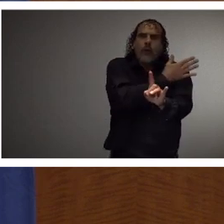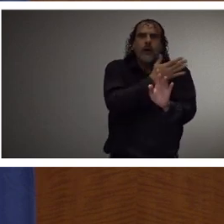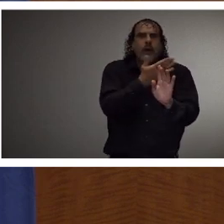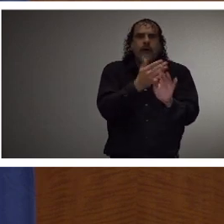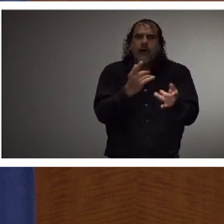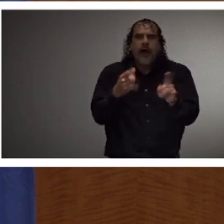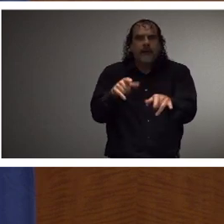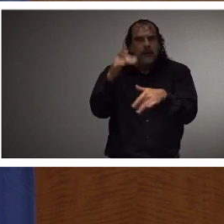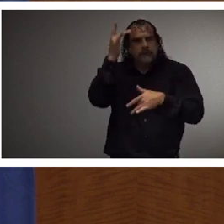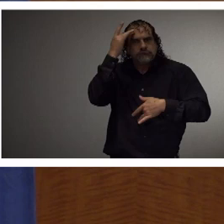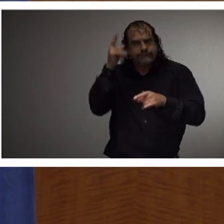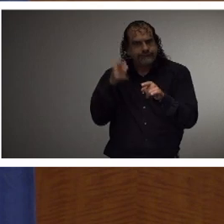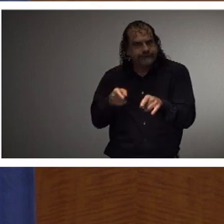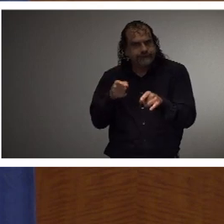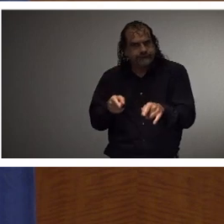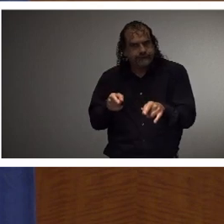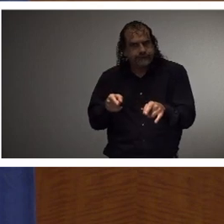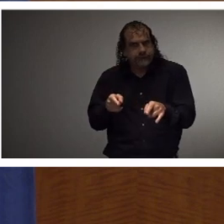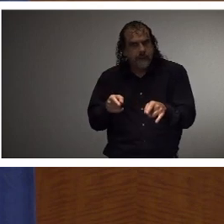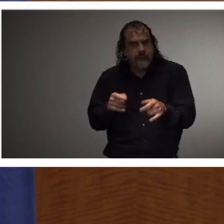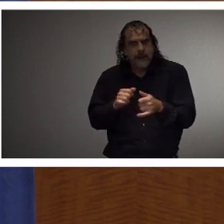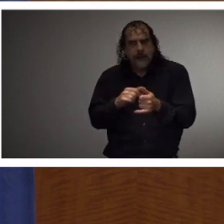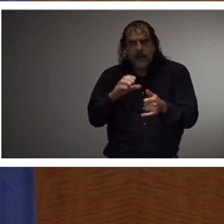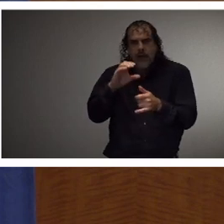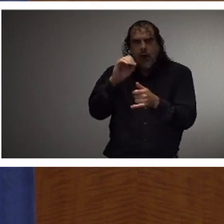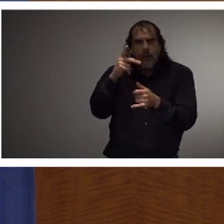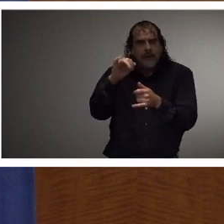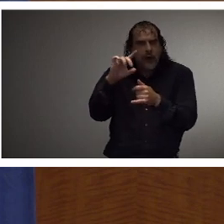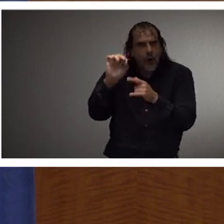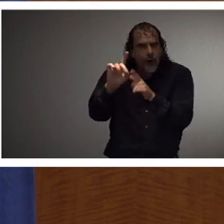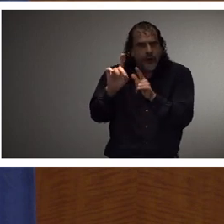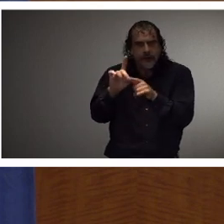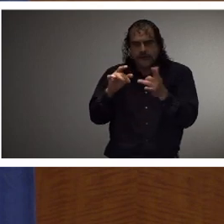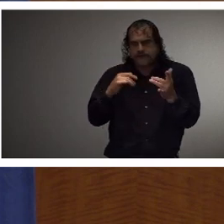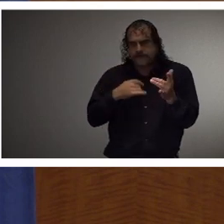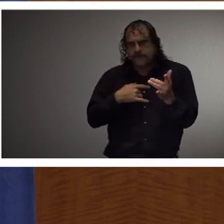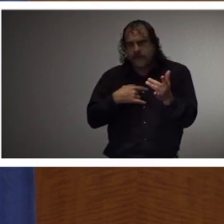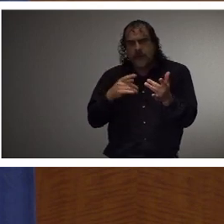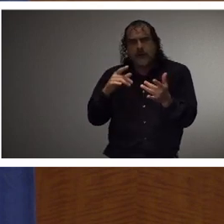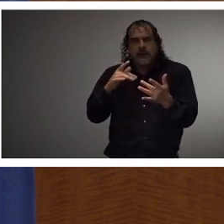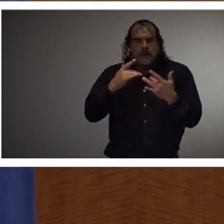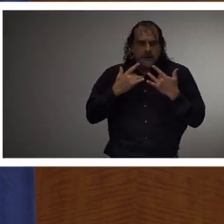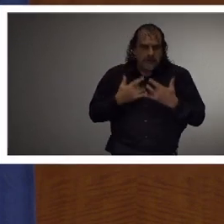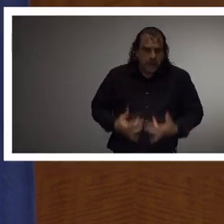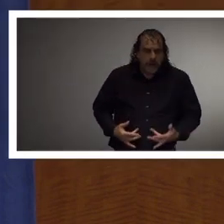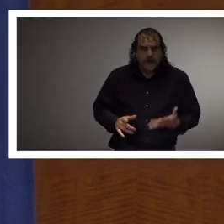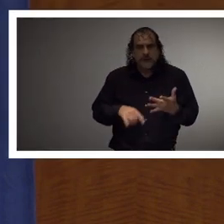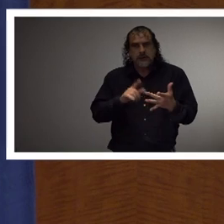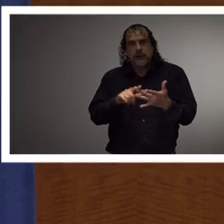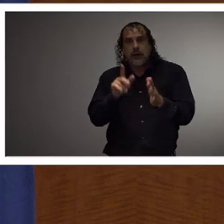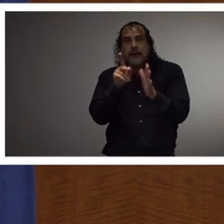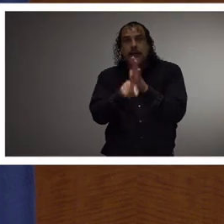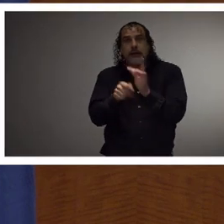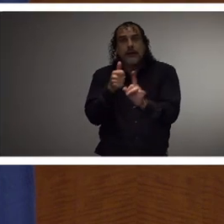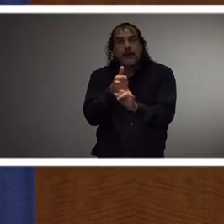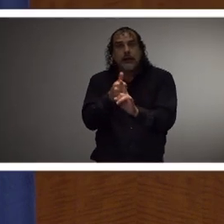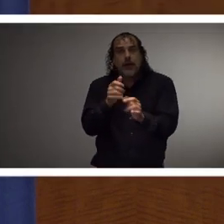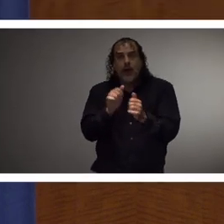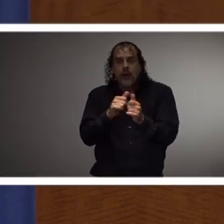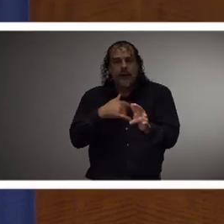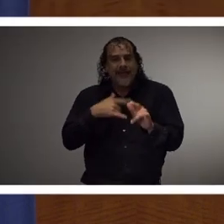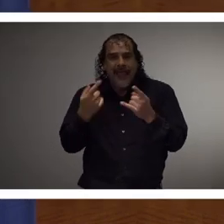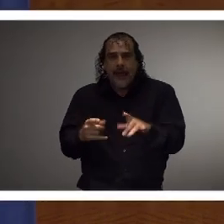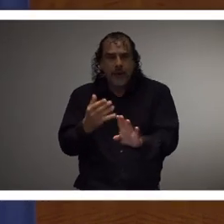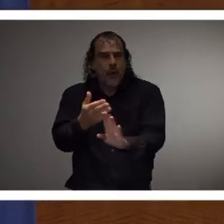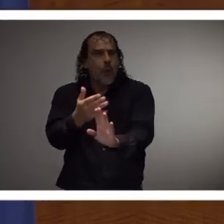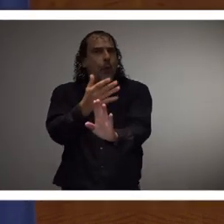Diseases of despair, opioid addiction, and suicide were ravaging our country long before